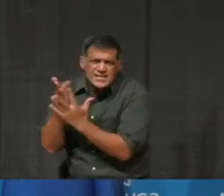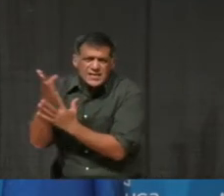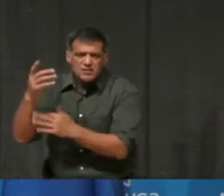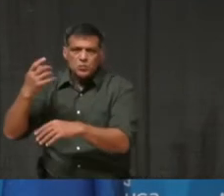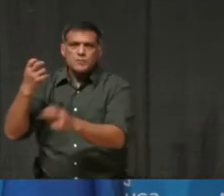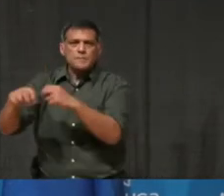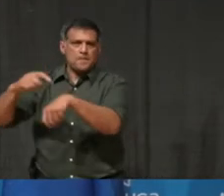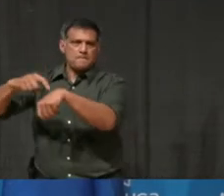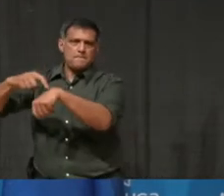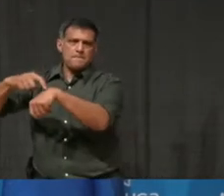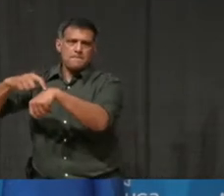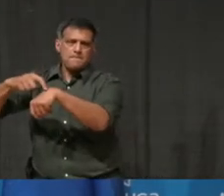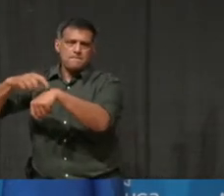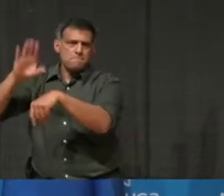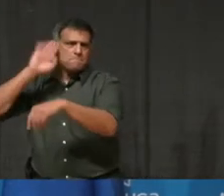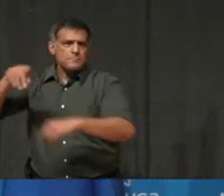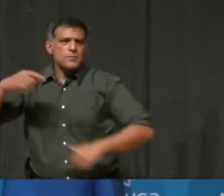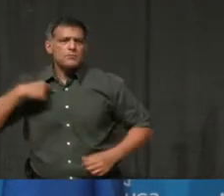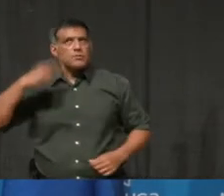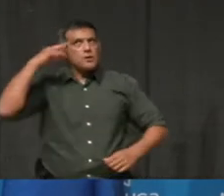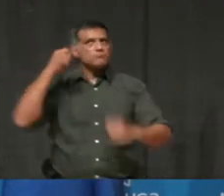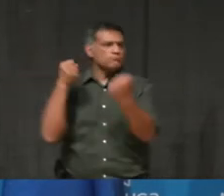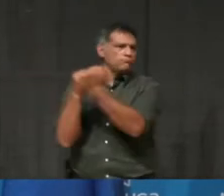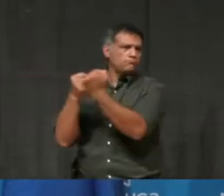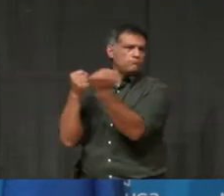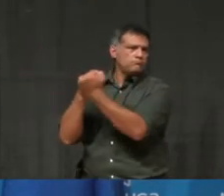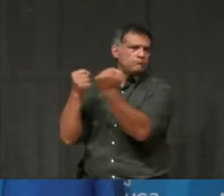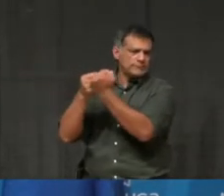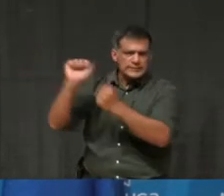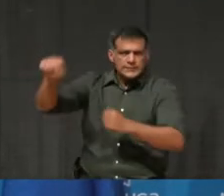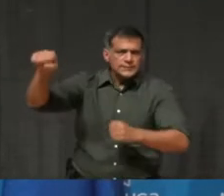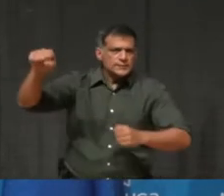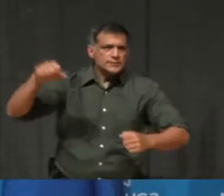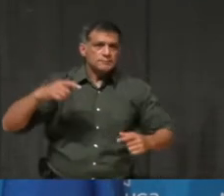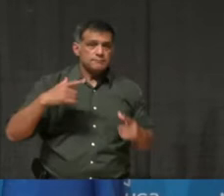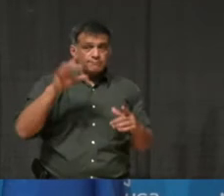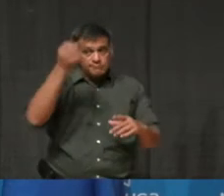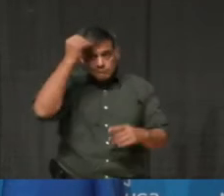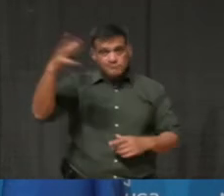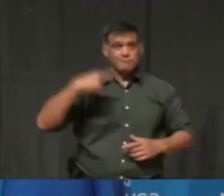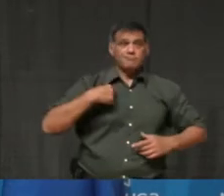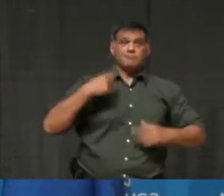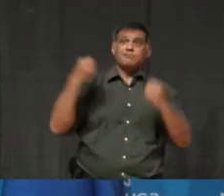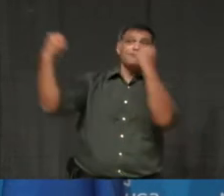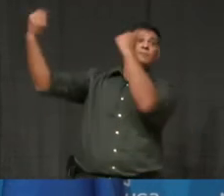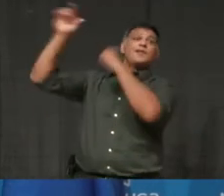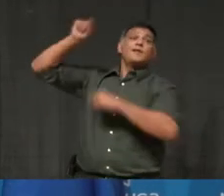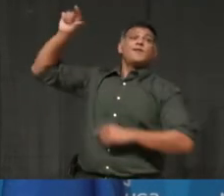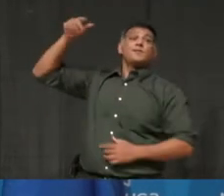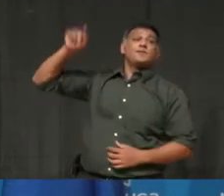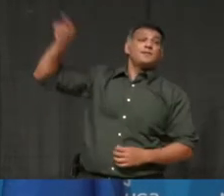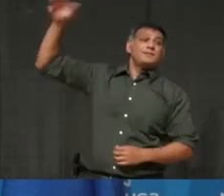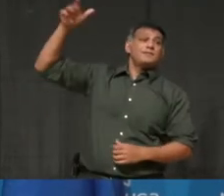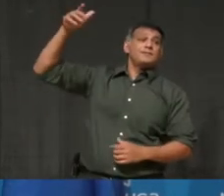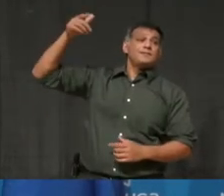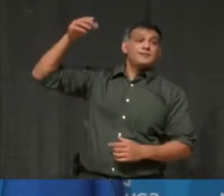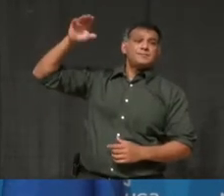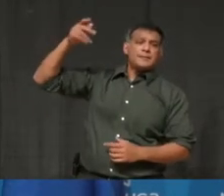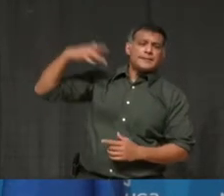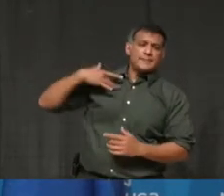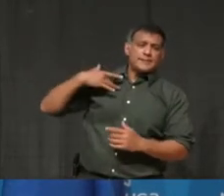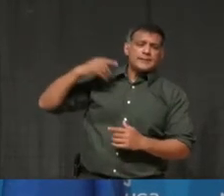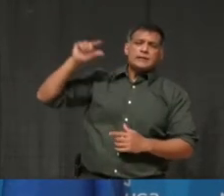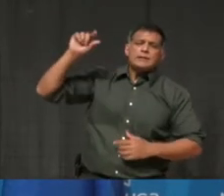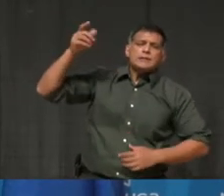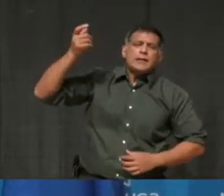We are being supported by our government, but I'm here to tell you today that those supports may be a little, they're a little, they're a bit too little